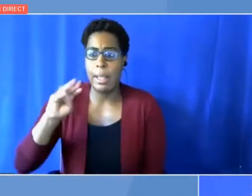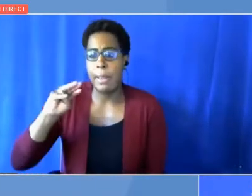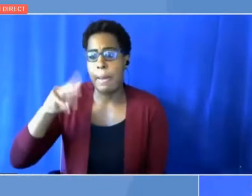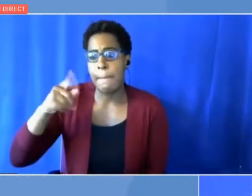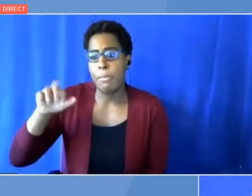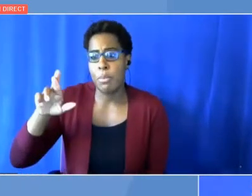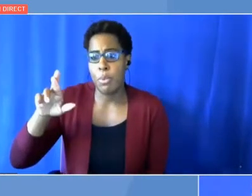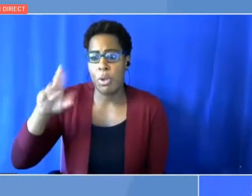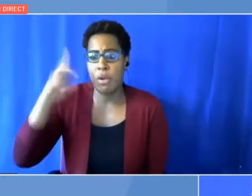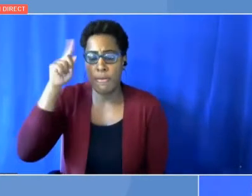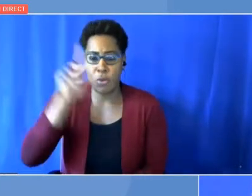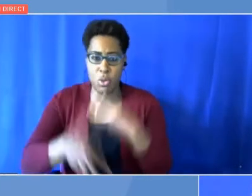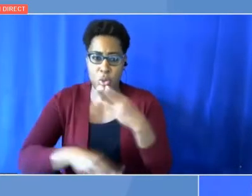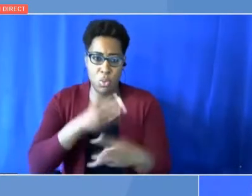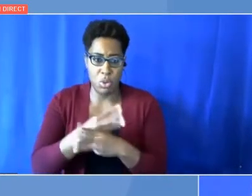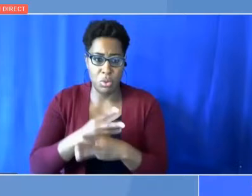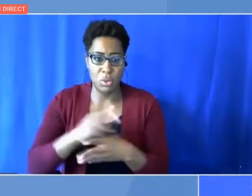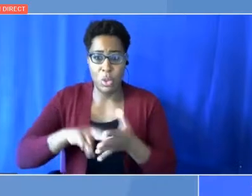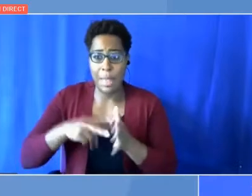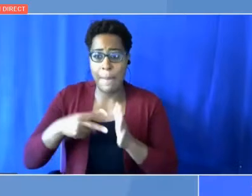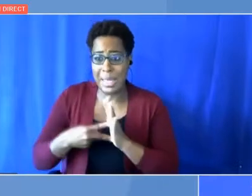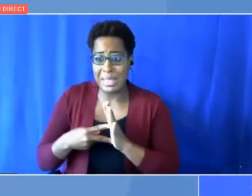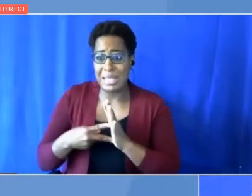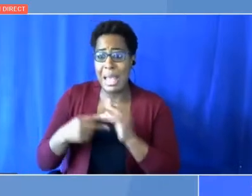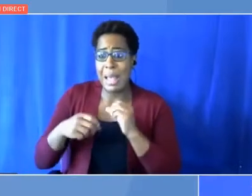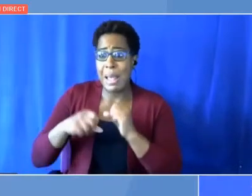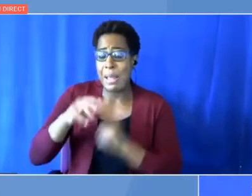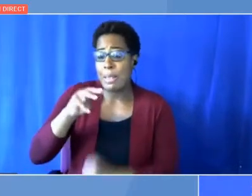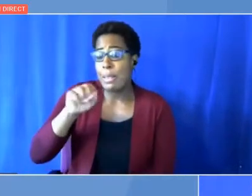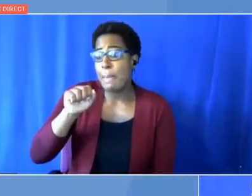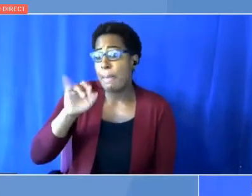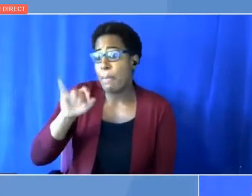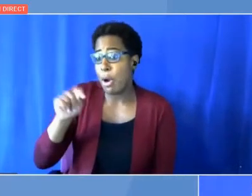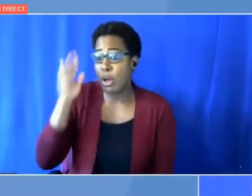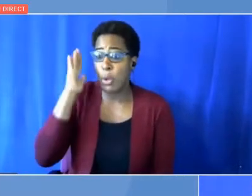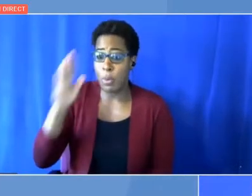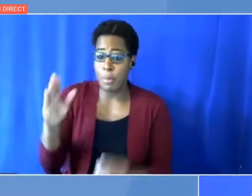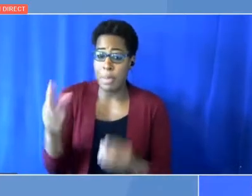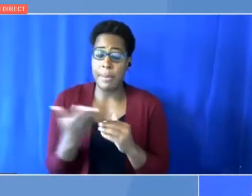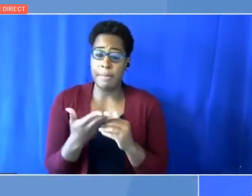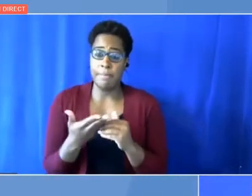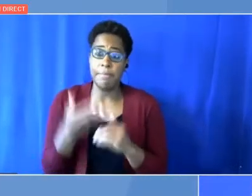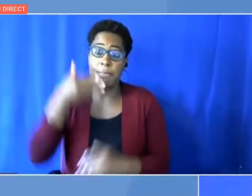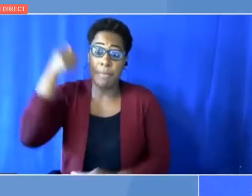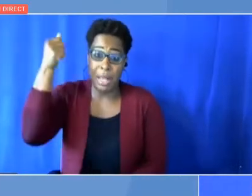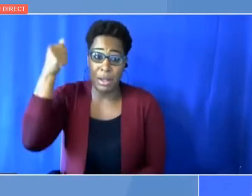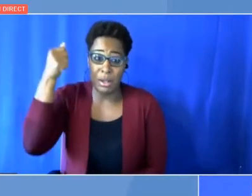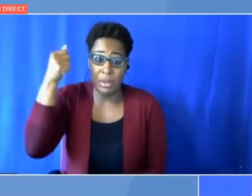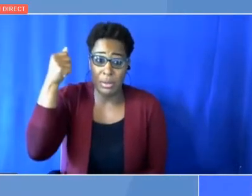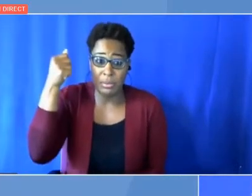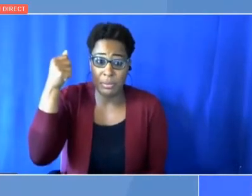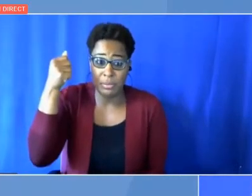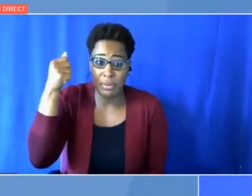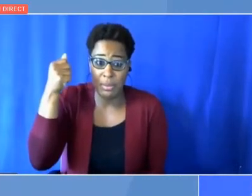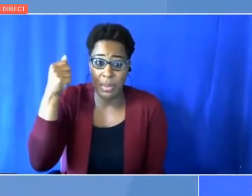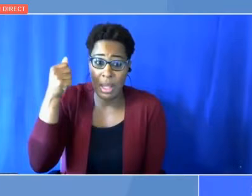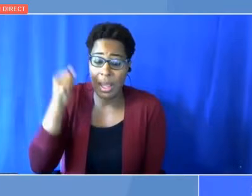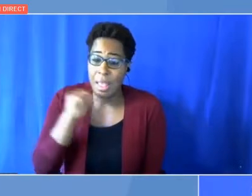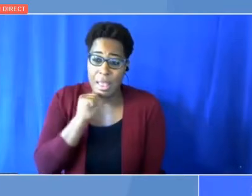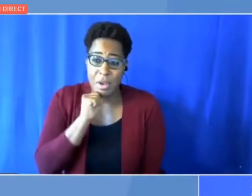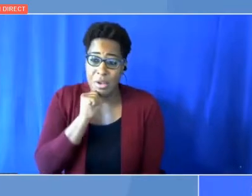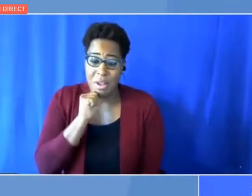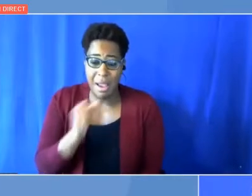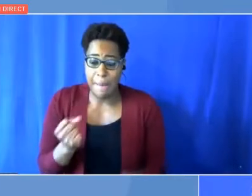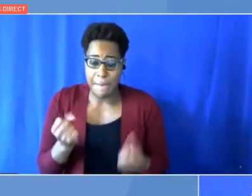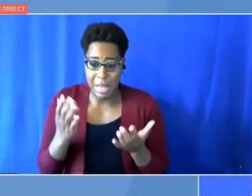will be much tighter. And there are not many, only 22 BCM new LNG capacity coming to the market. It